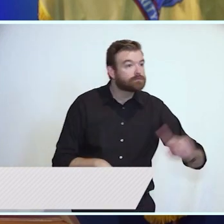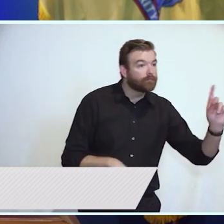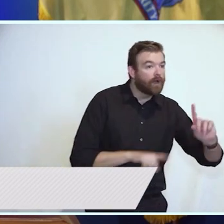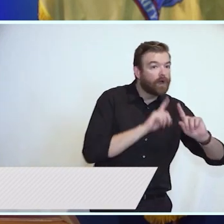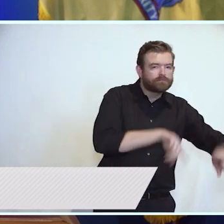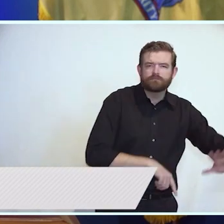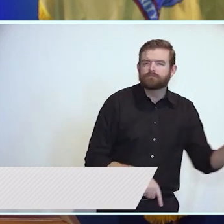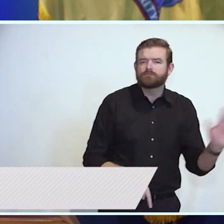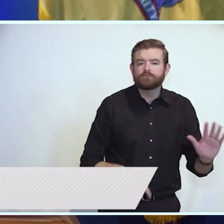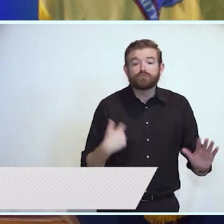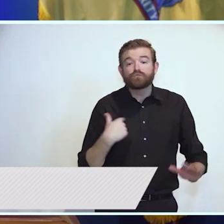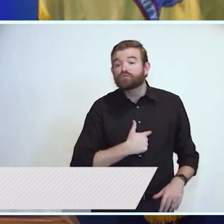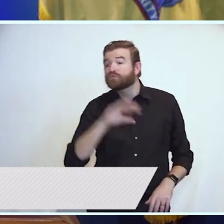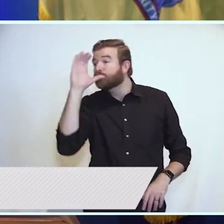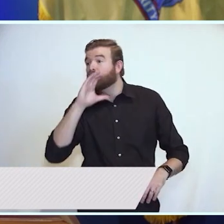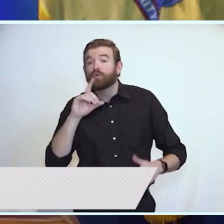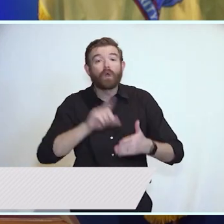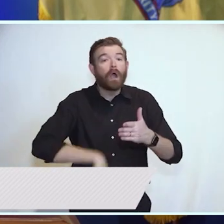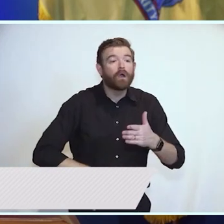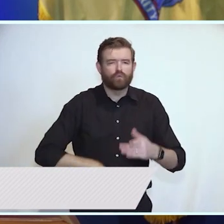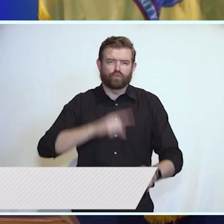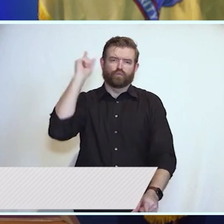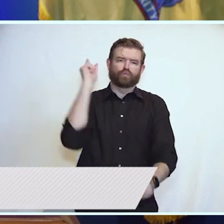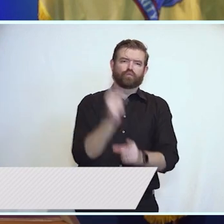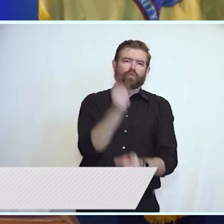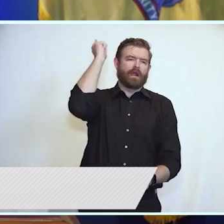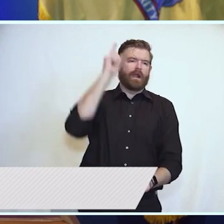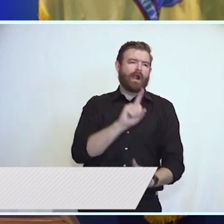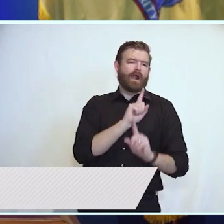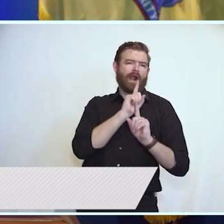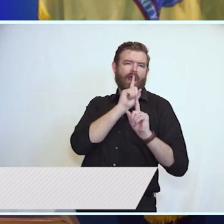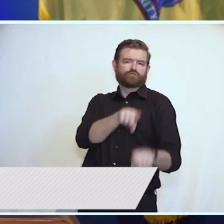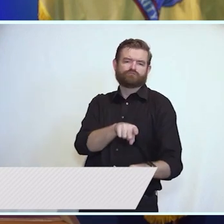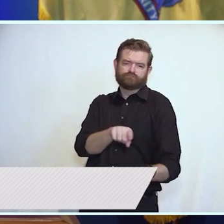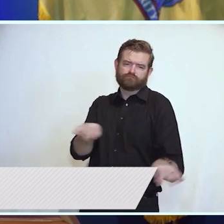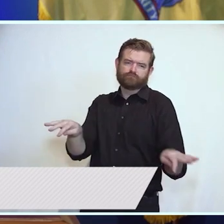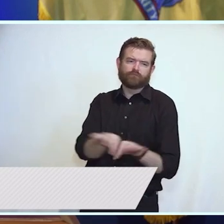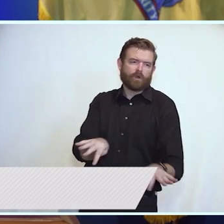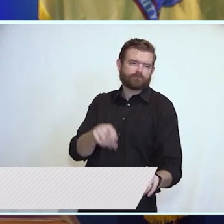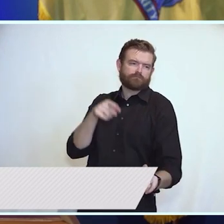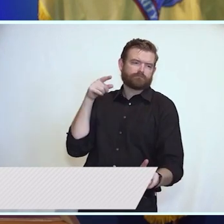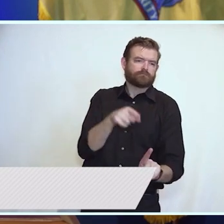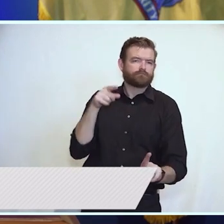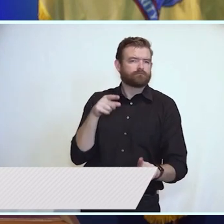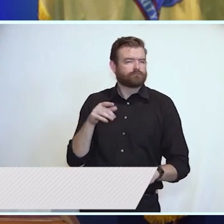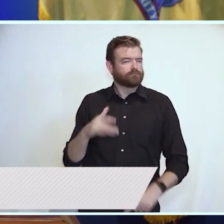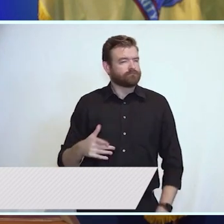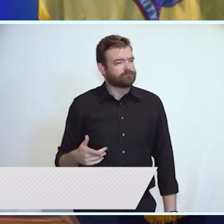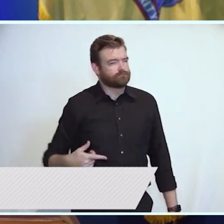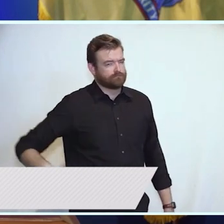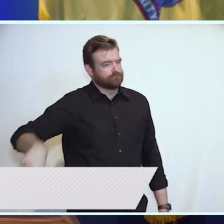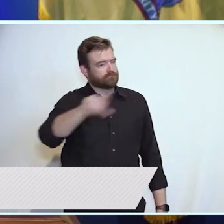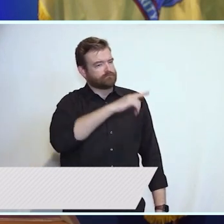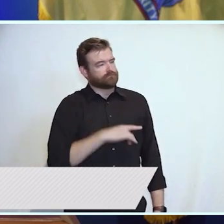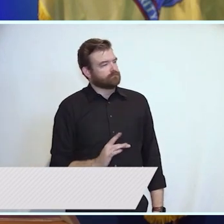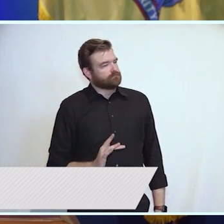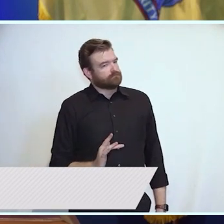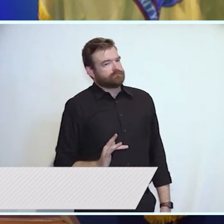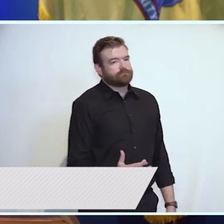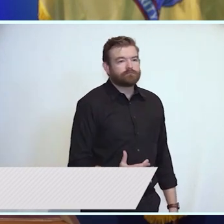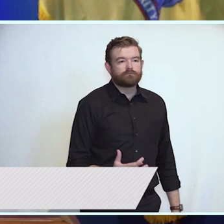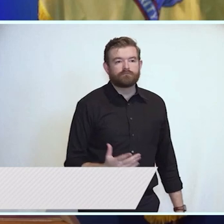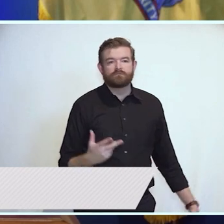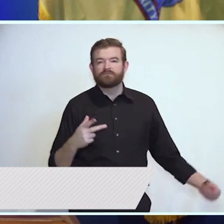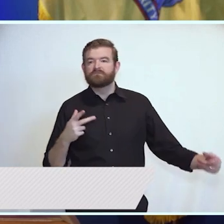Republican answer or the Democratic answer, but the right answer. You all are sick and tired of the hyper